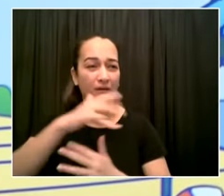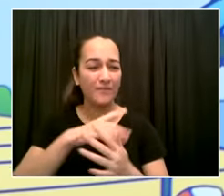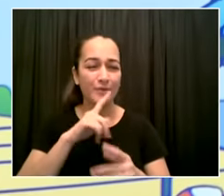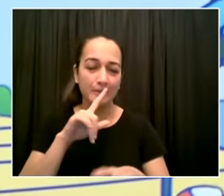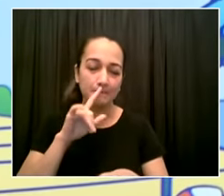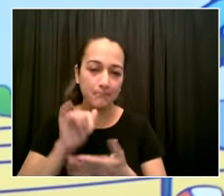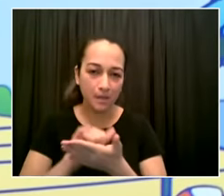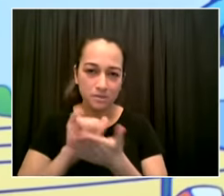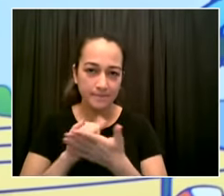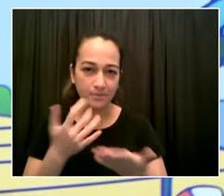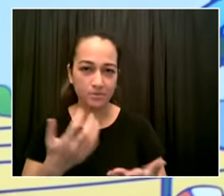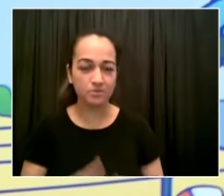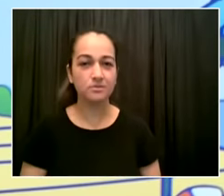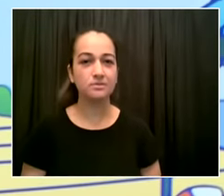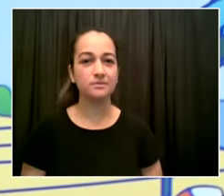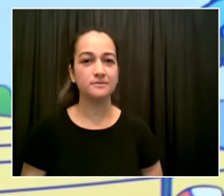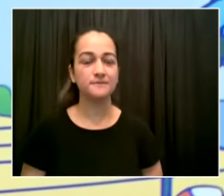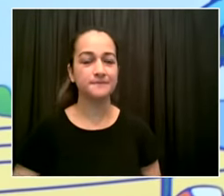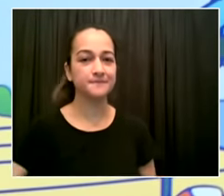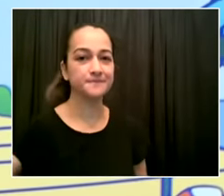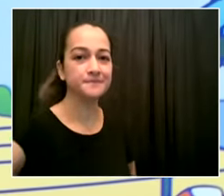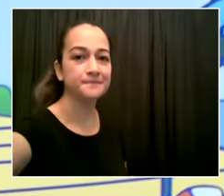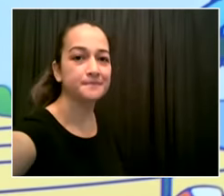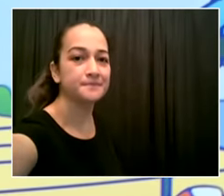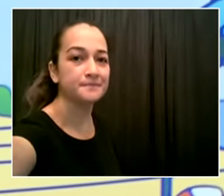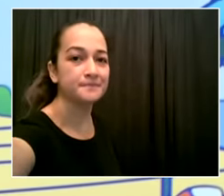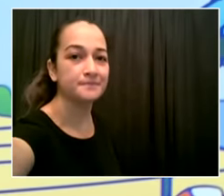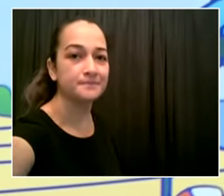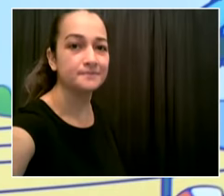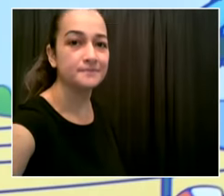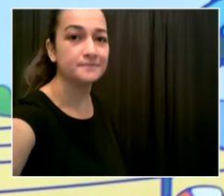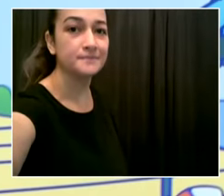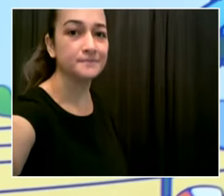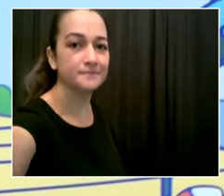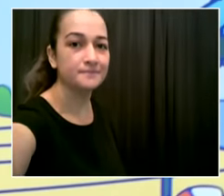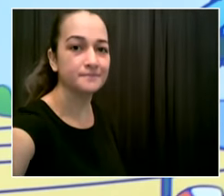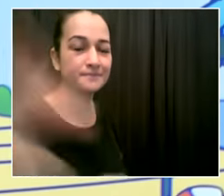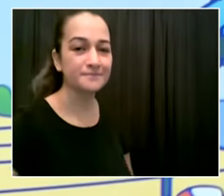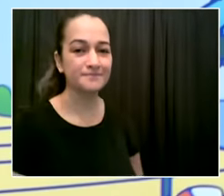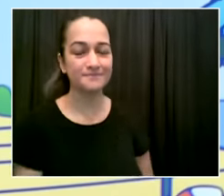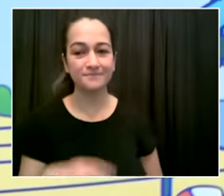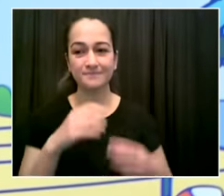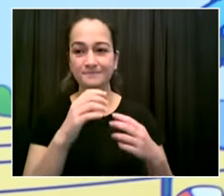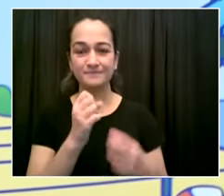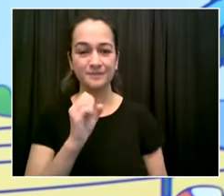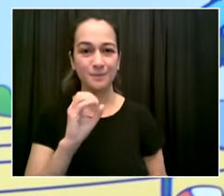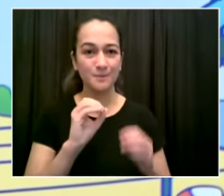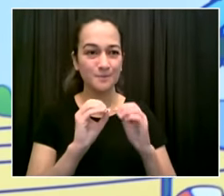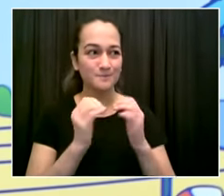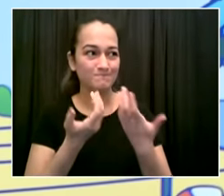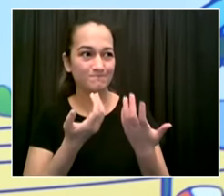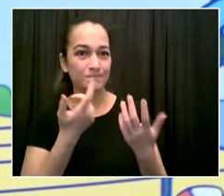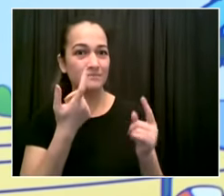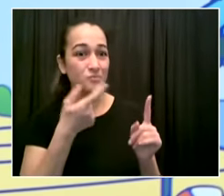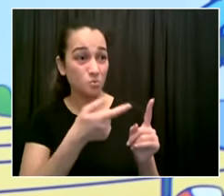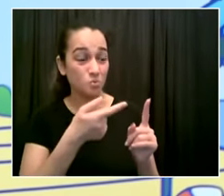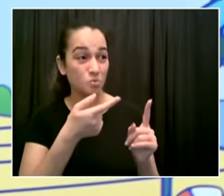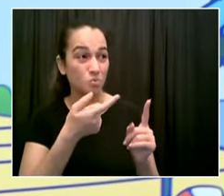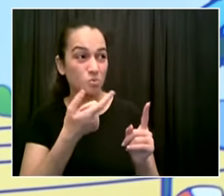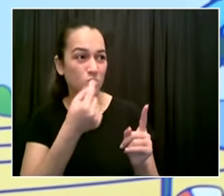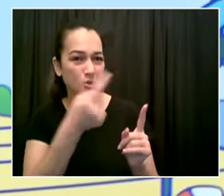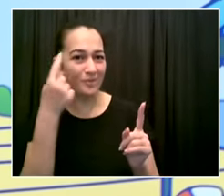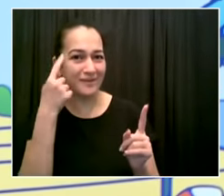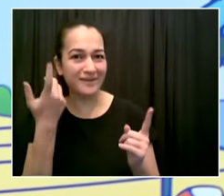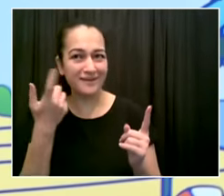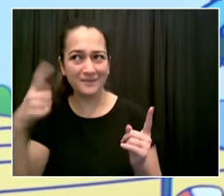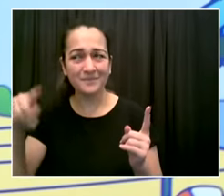and we can the concern if you if you have remote instruction that some